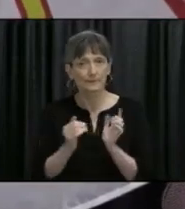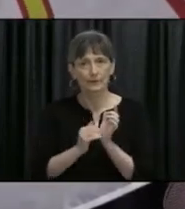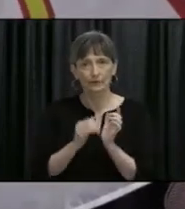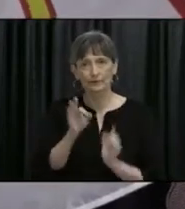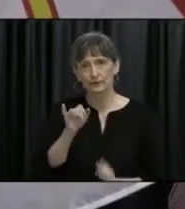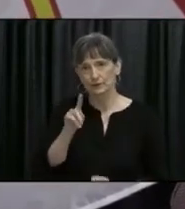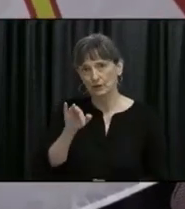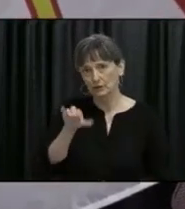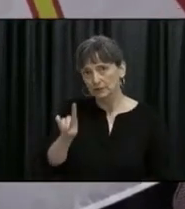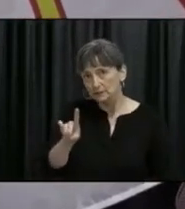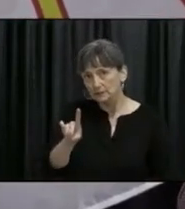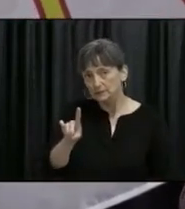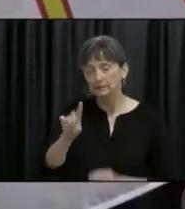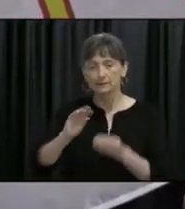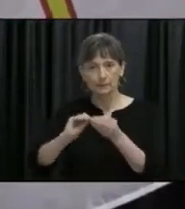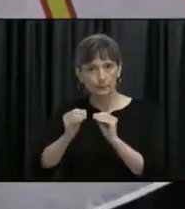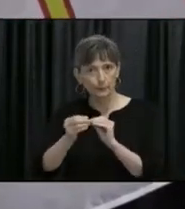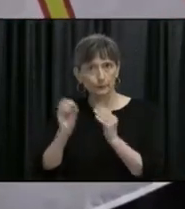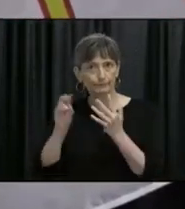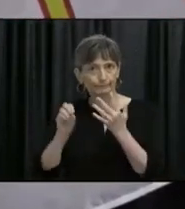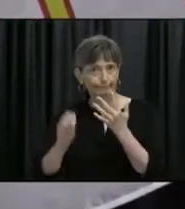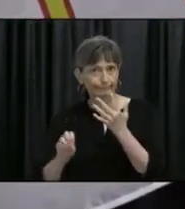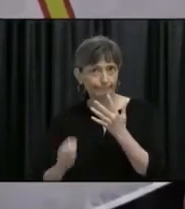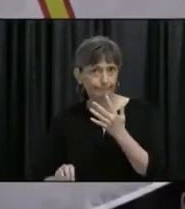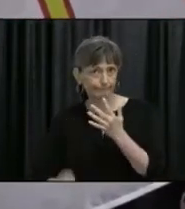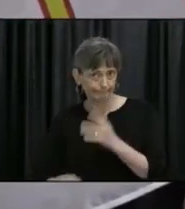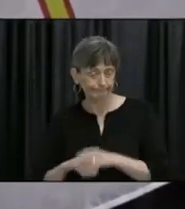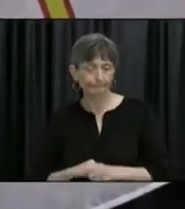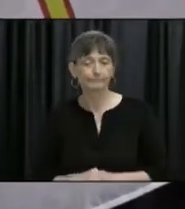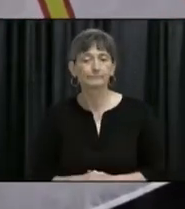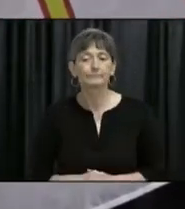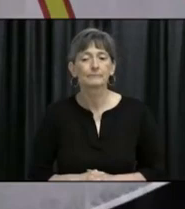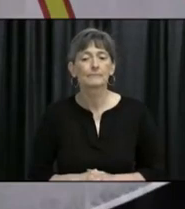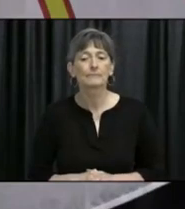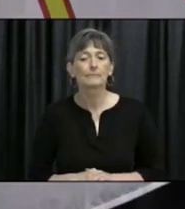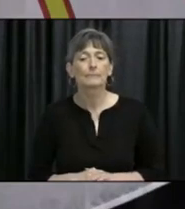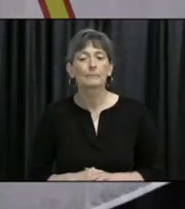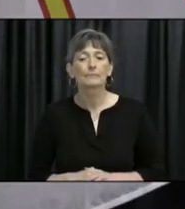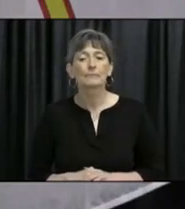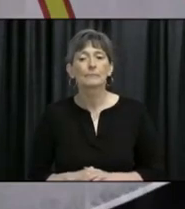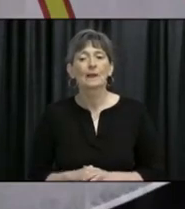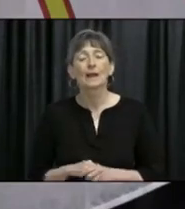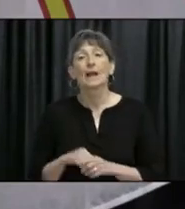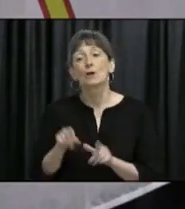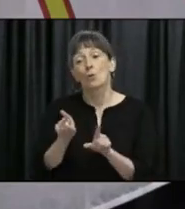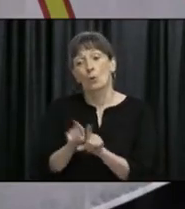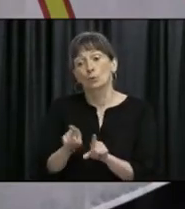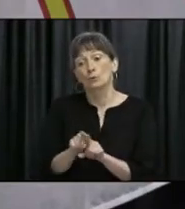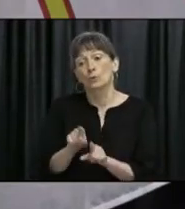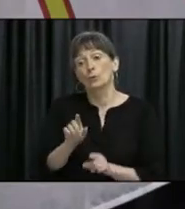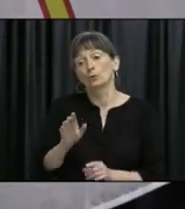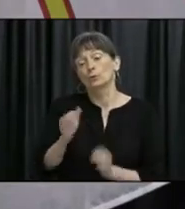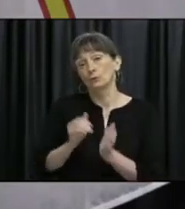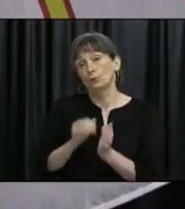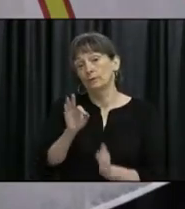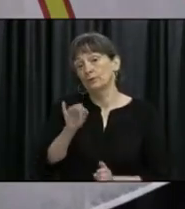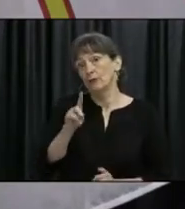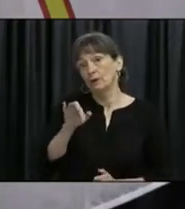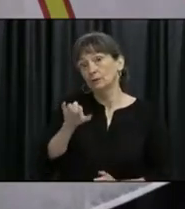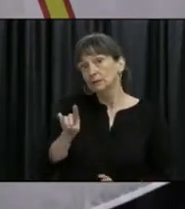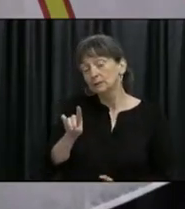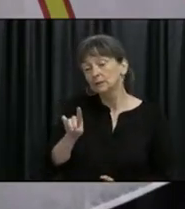Fitzgerald's update on the COVID numbers for Newfoundland and Labrador. And during that, she will give a presentation and talk about how the